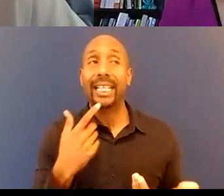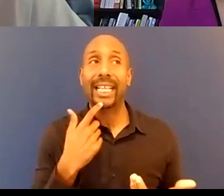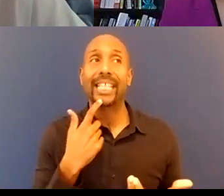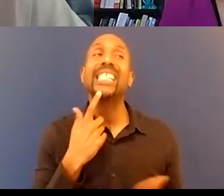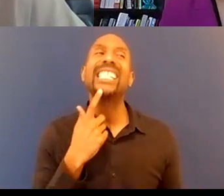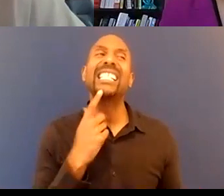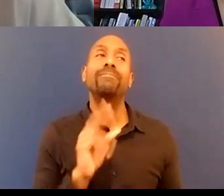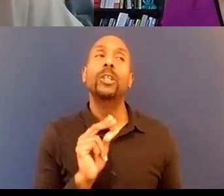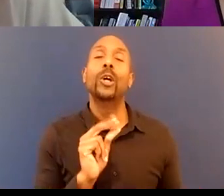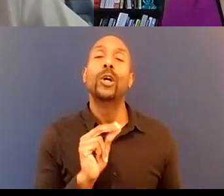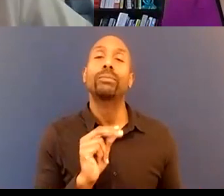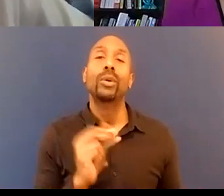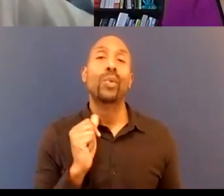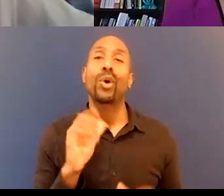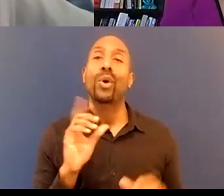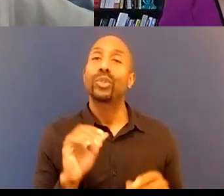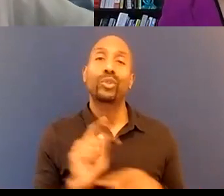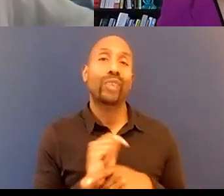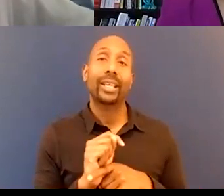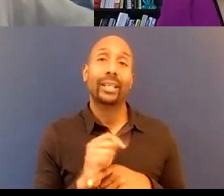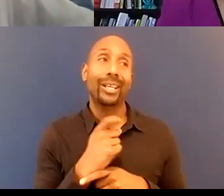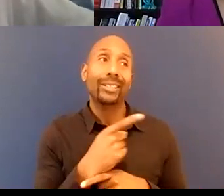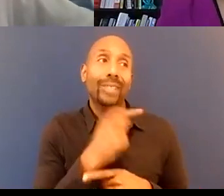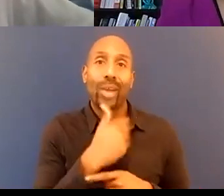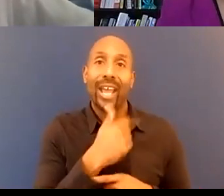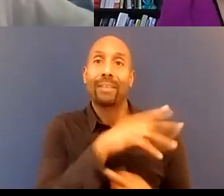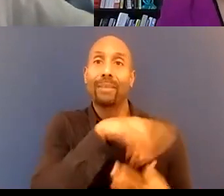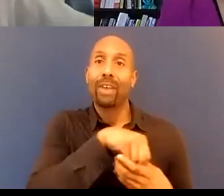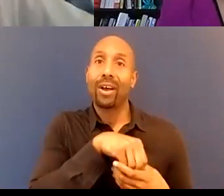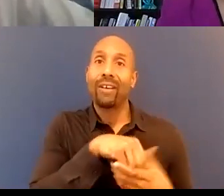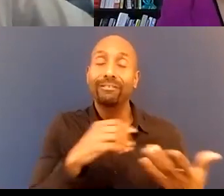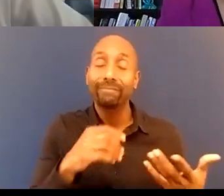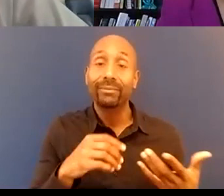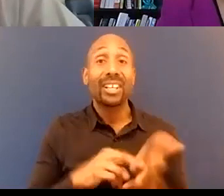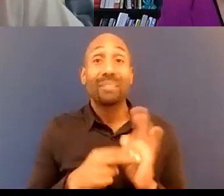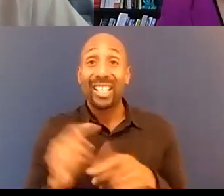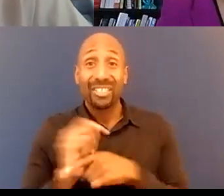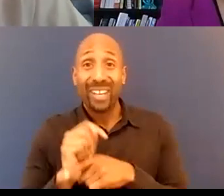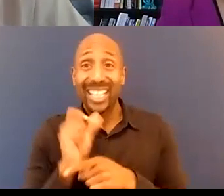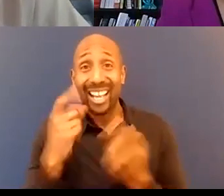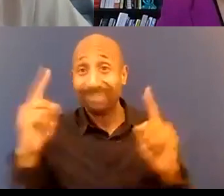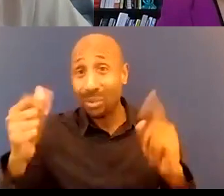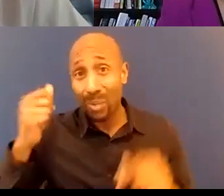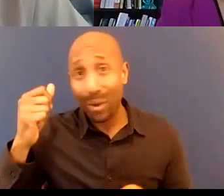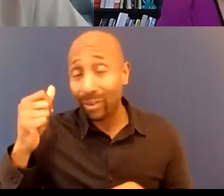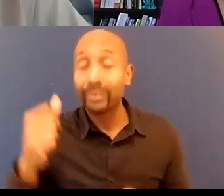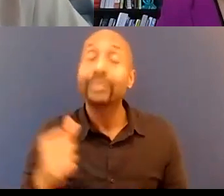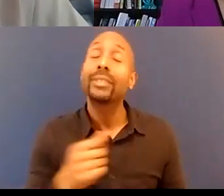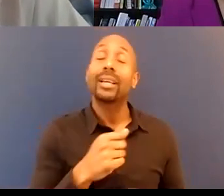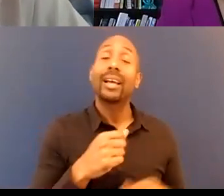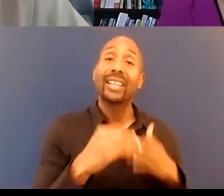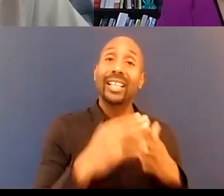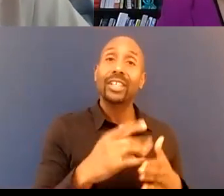it it just won't work um if if you don't have the leadership uh walking the talk